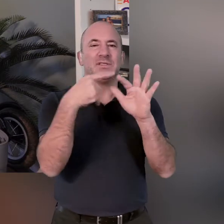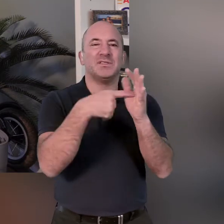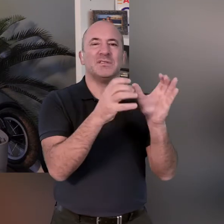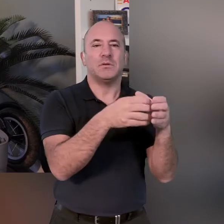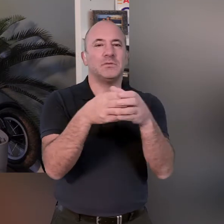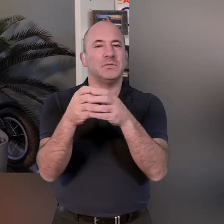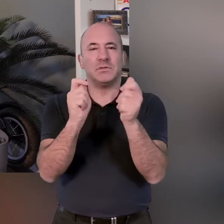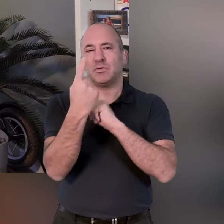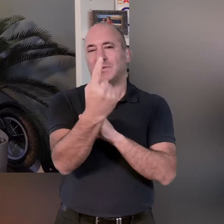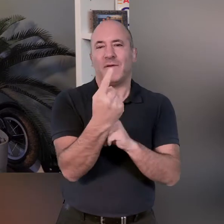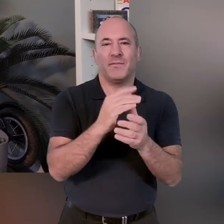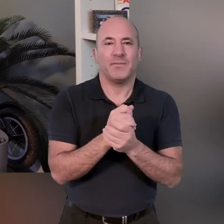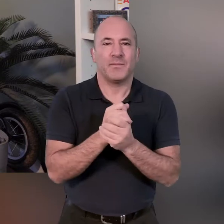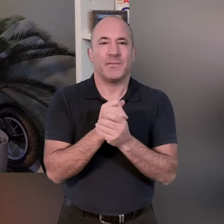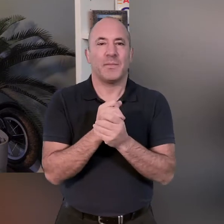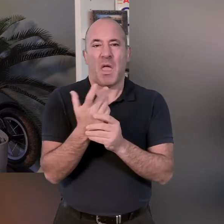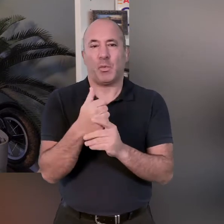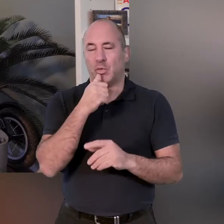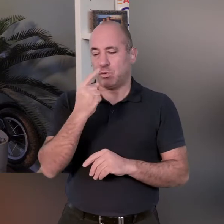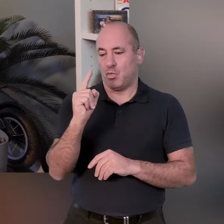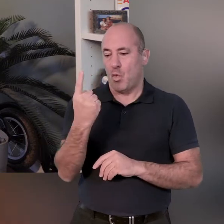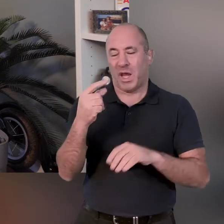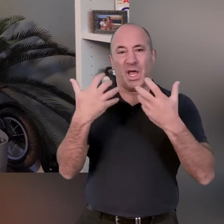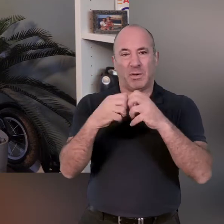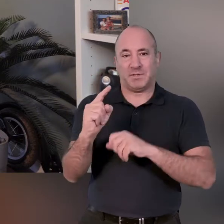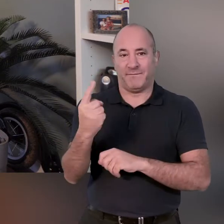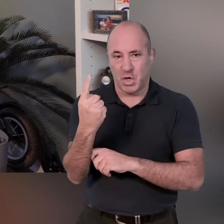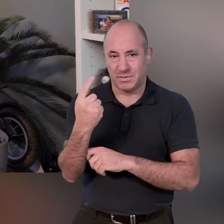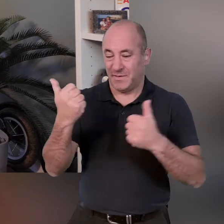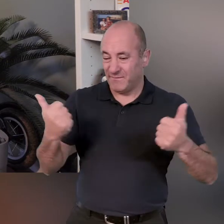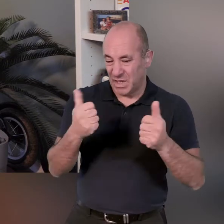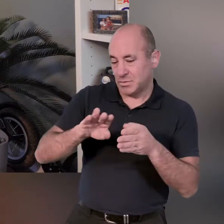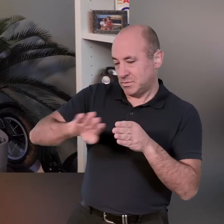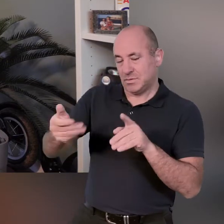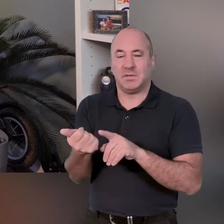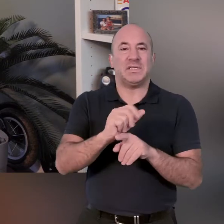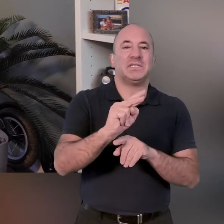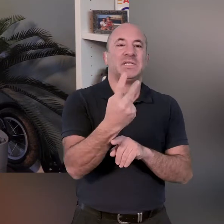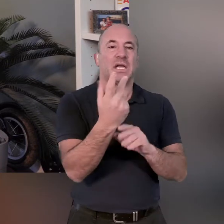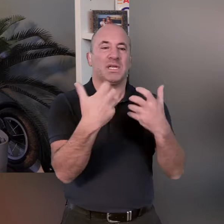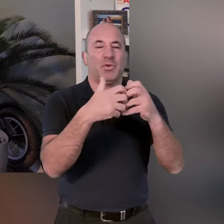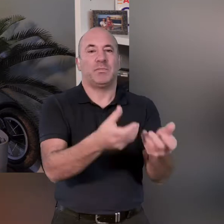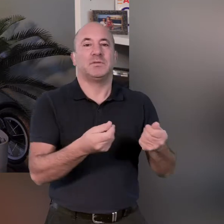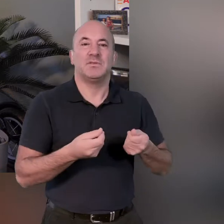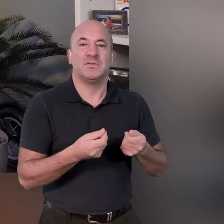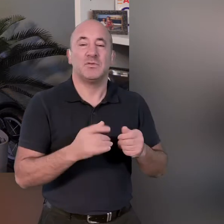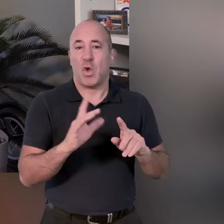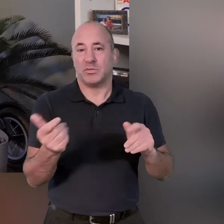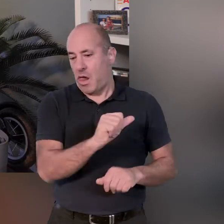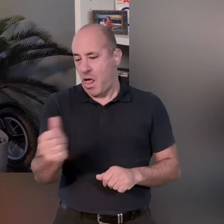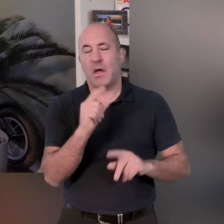i would recommend go it changing the set slightly so you do all the ones you do with one piece of equipment first and then putting that down